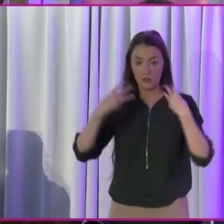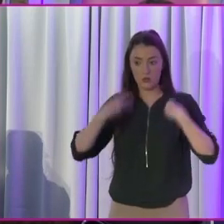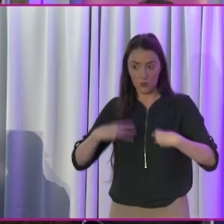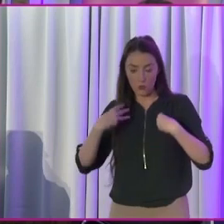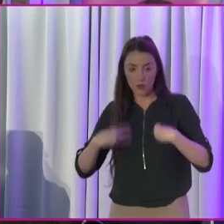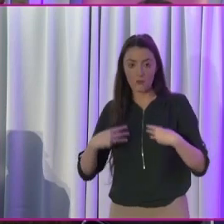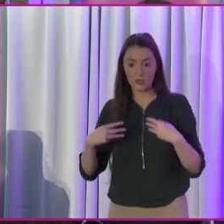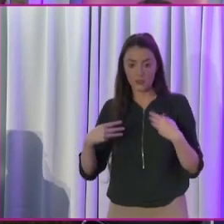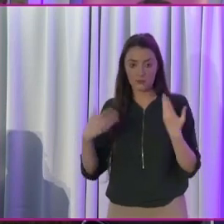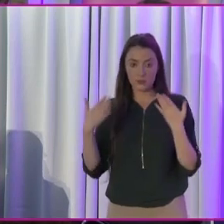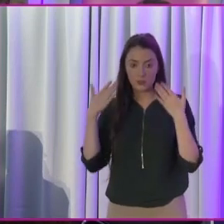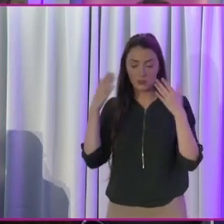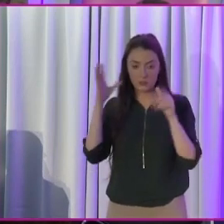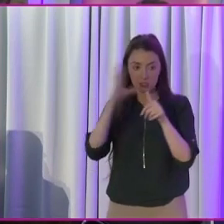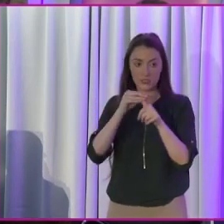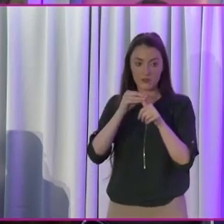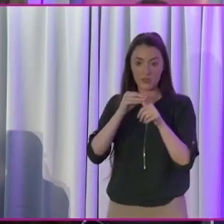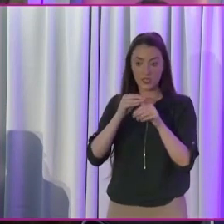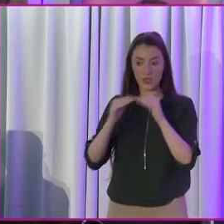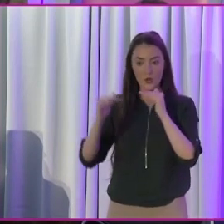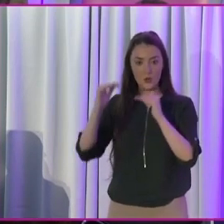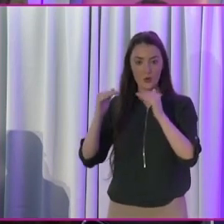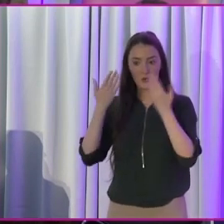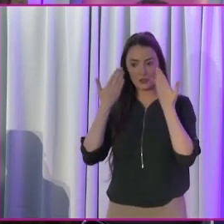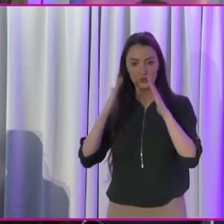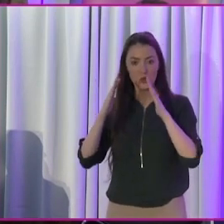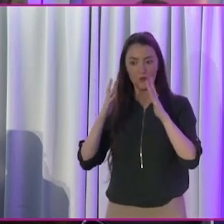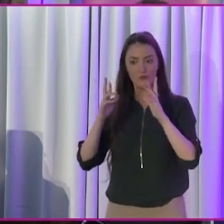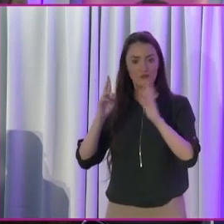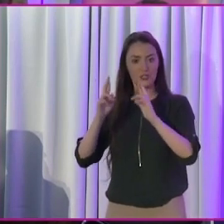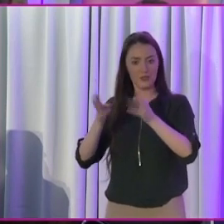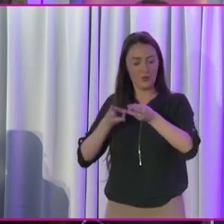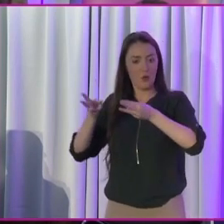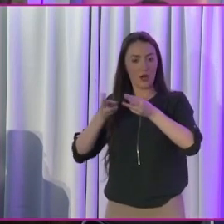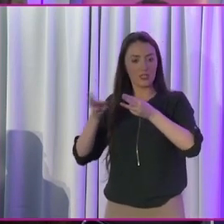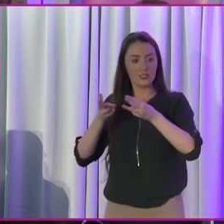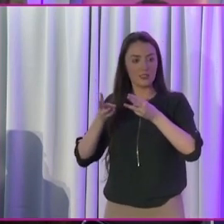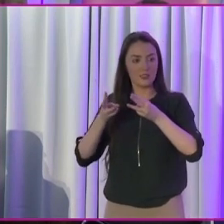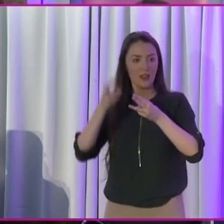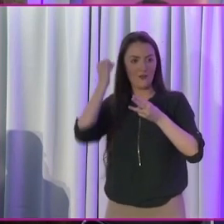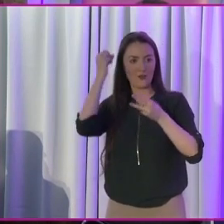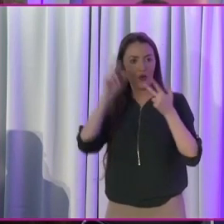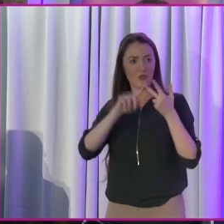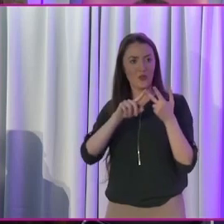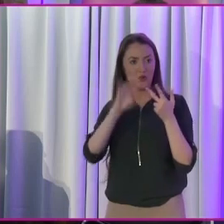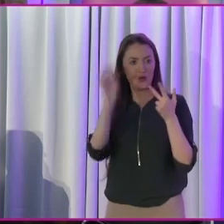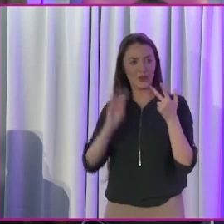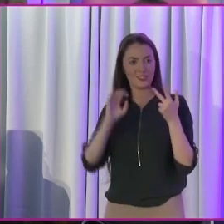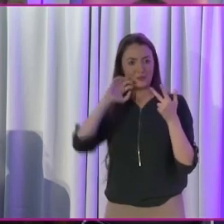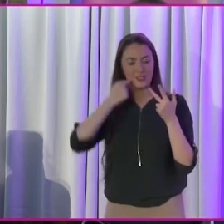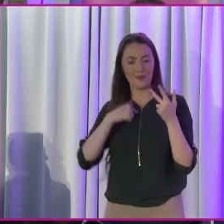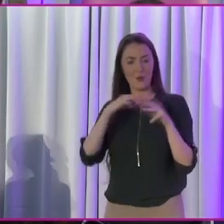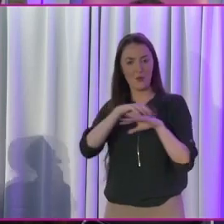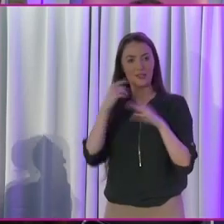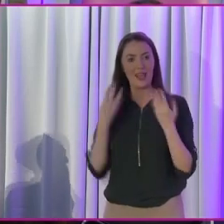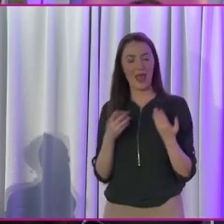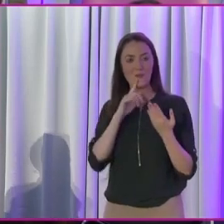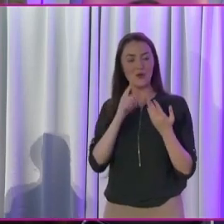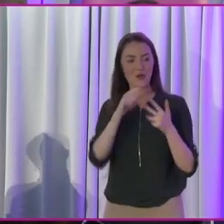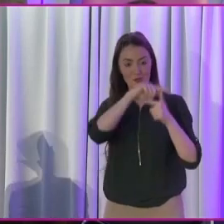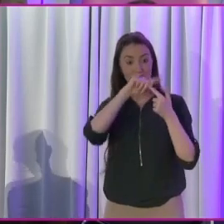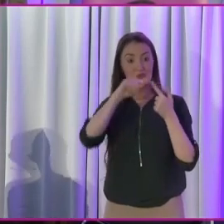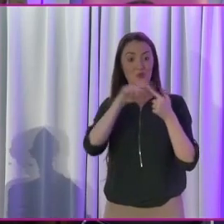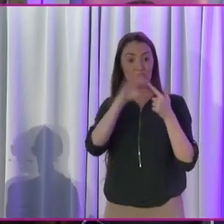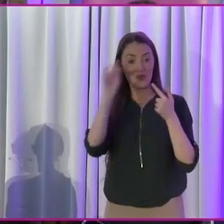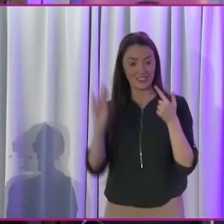general in politics, have shown that a quota really works. And I've forgotten the third one, because I'm getting a bit old on the, you know, so just